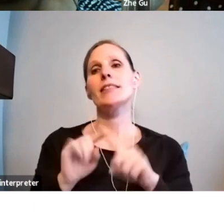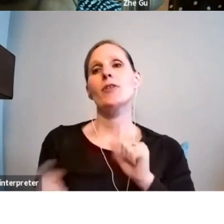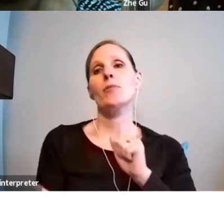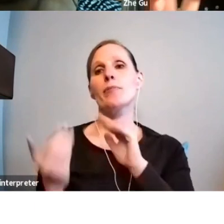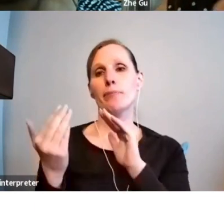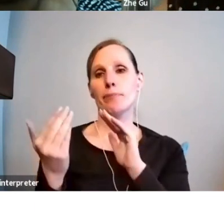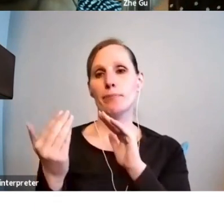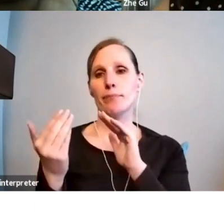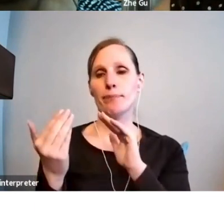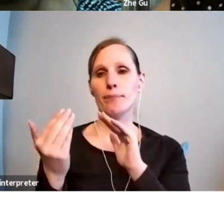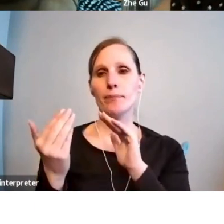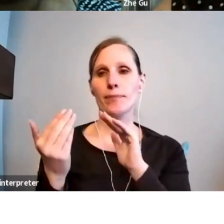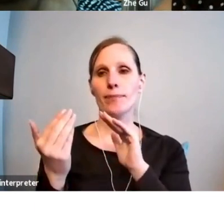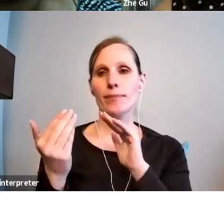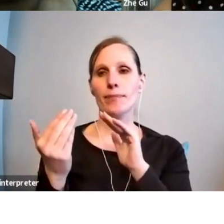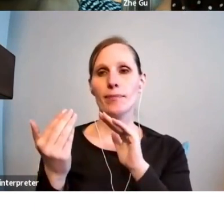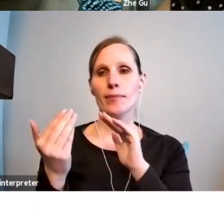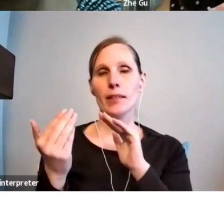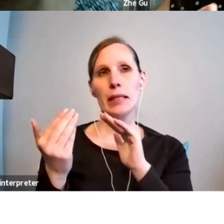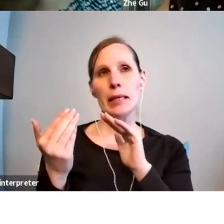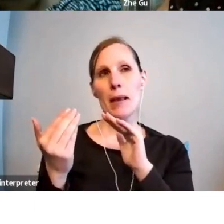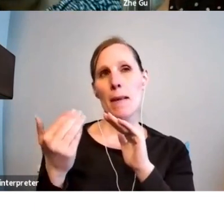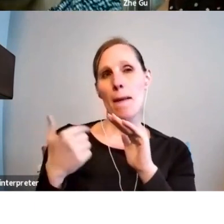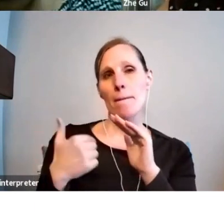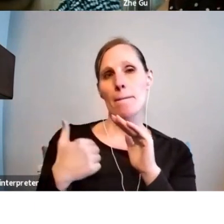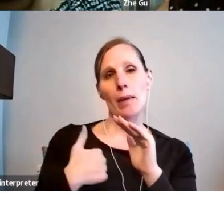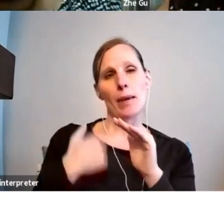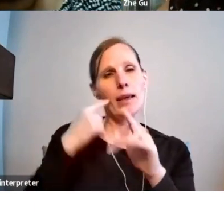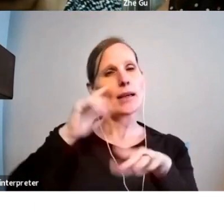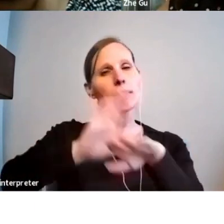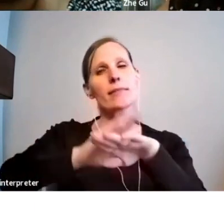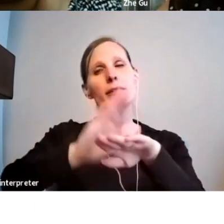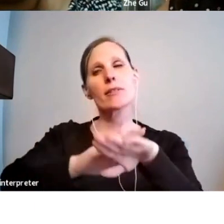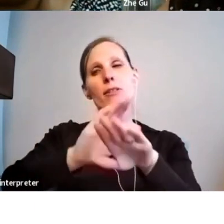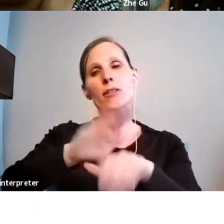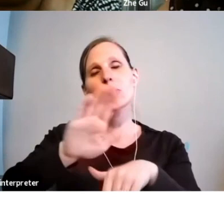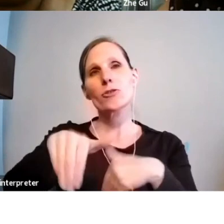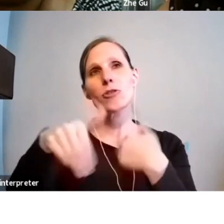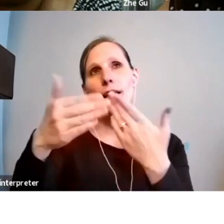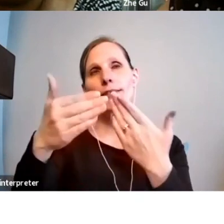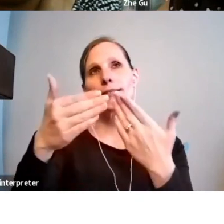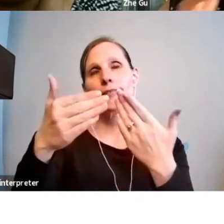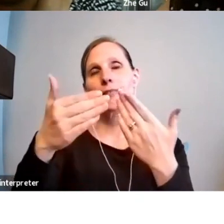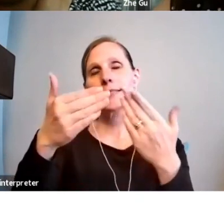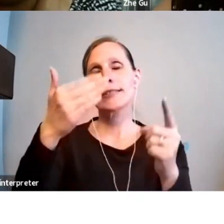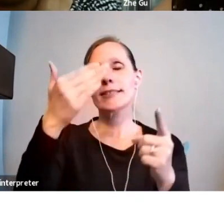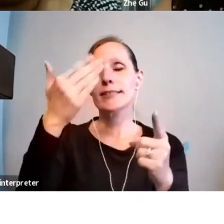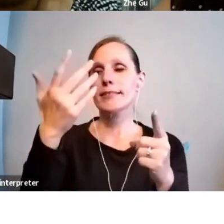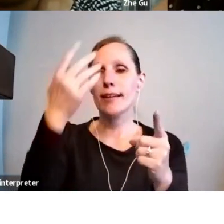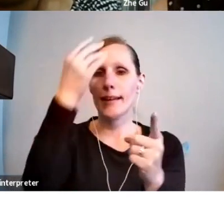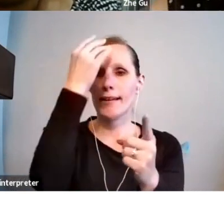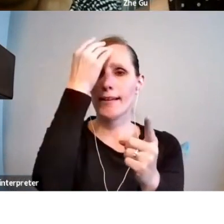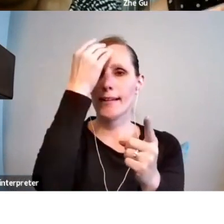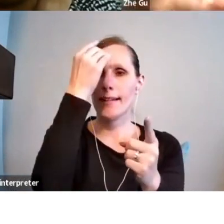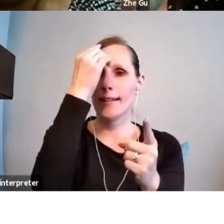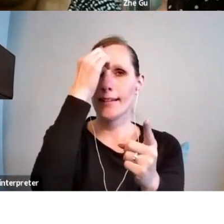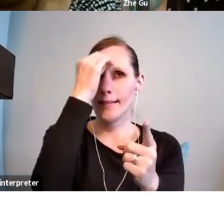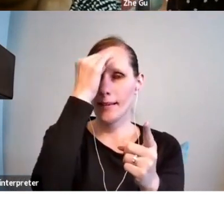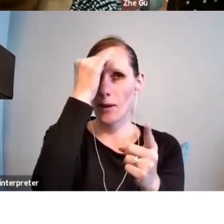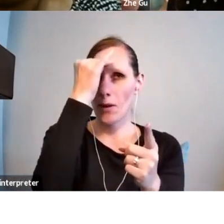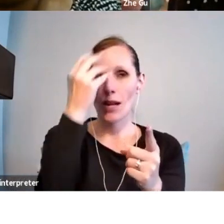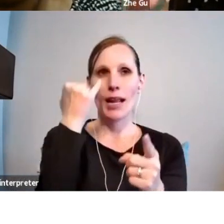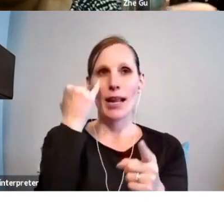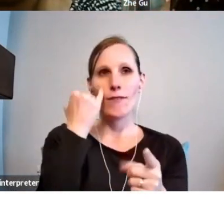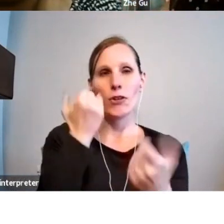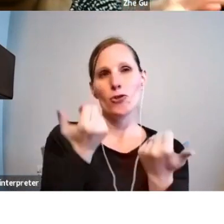Um, one way that I might suggest is to think about, um, if you're an applicant trying to